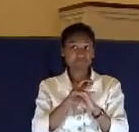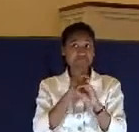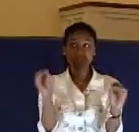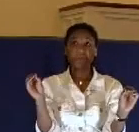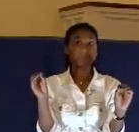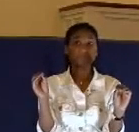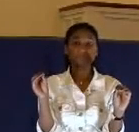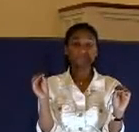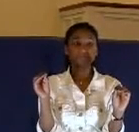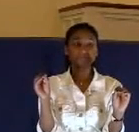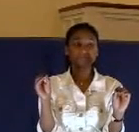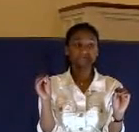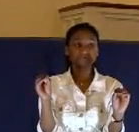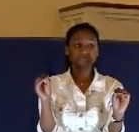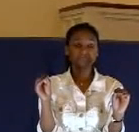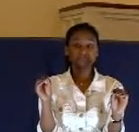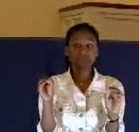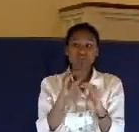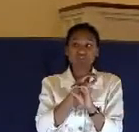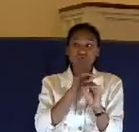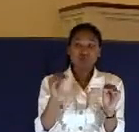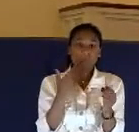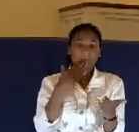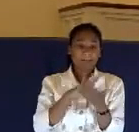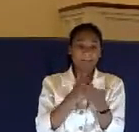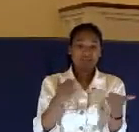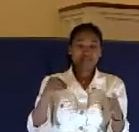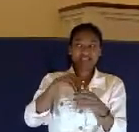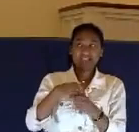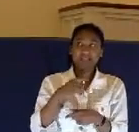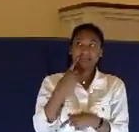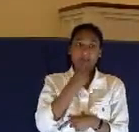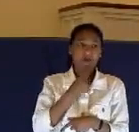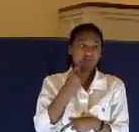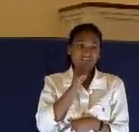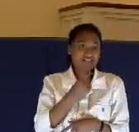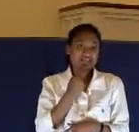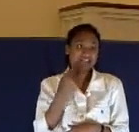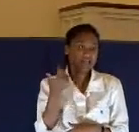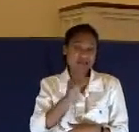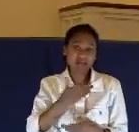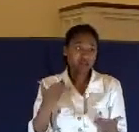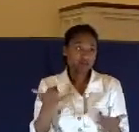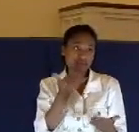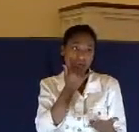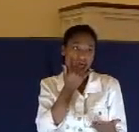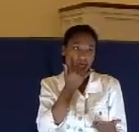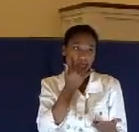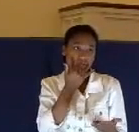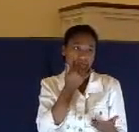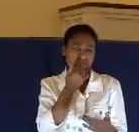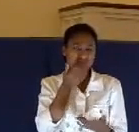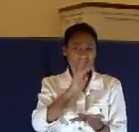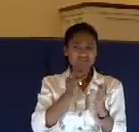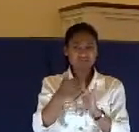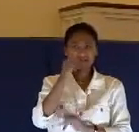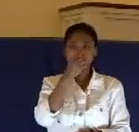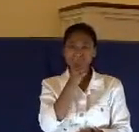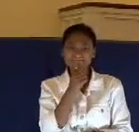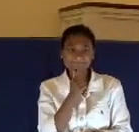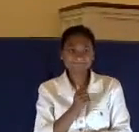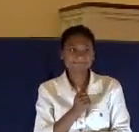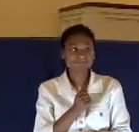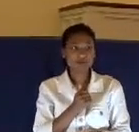Neither was guile found in his mouth. When he was suffering such injustice, he did not